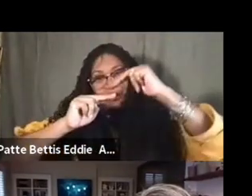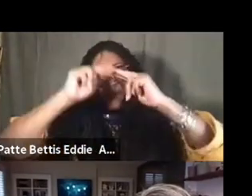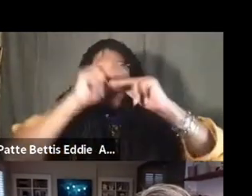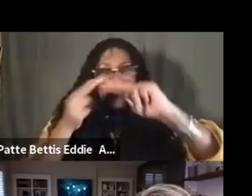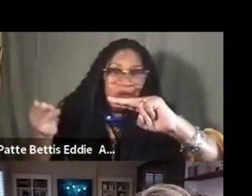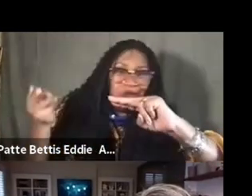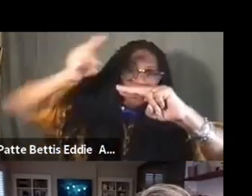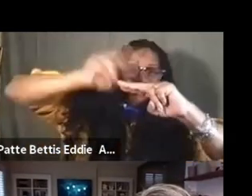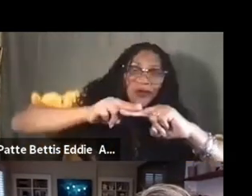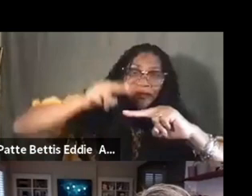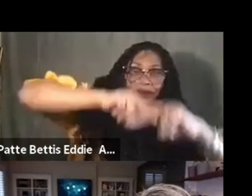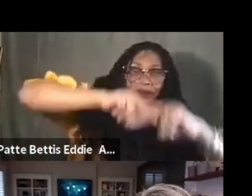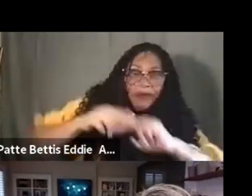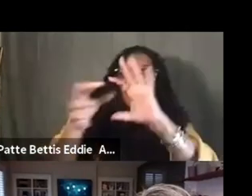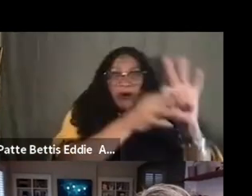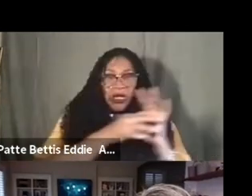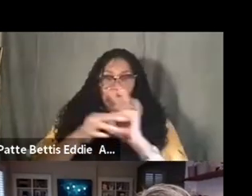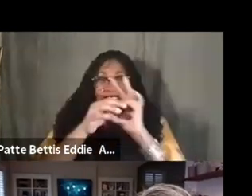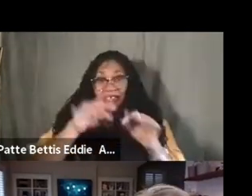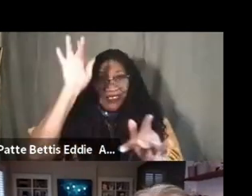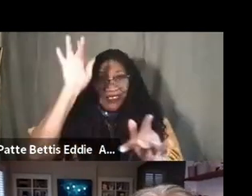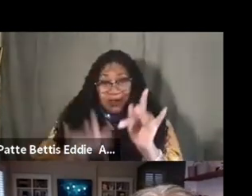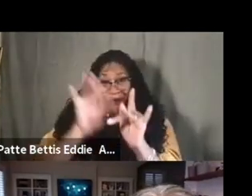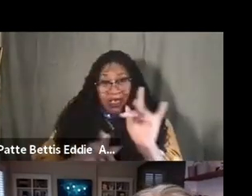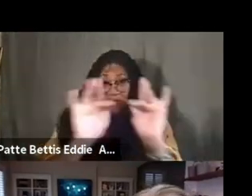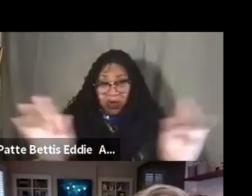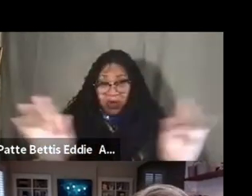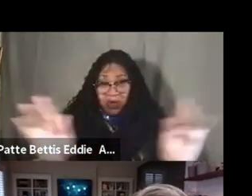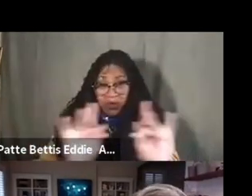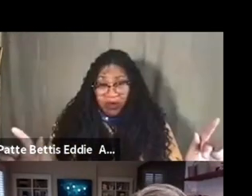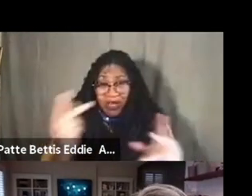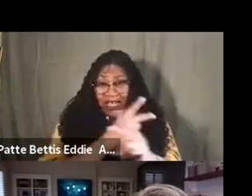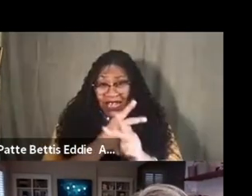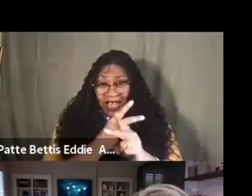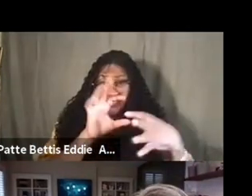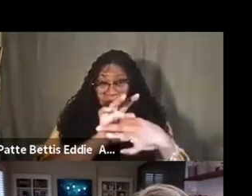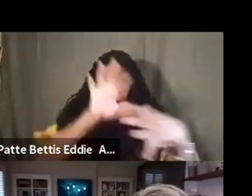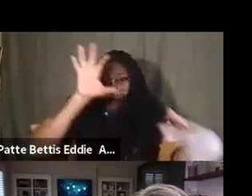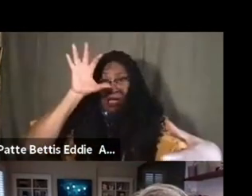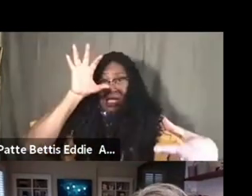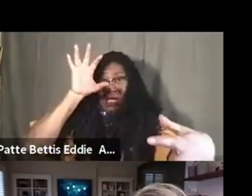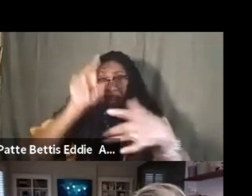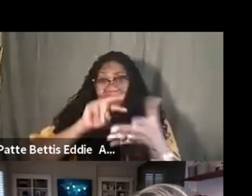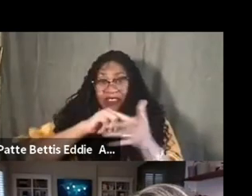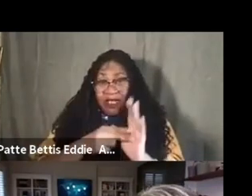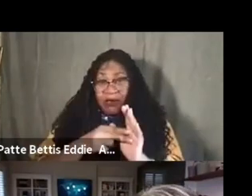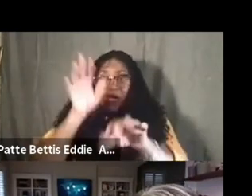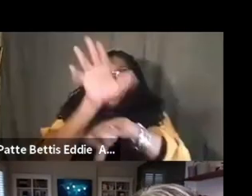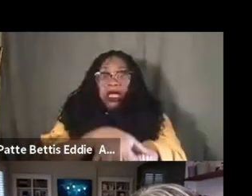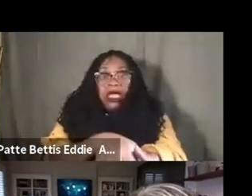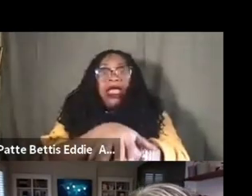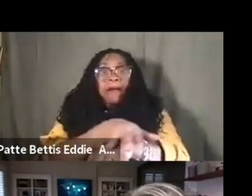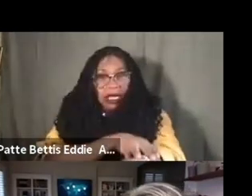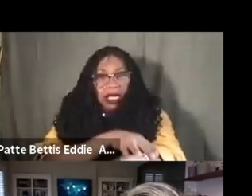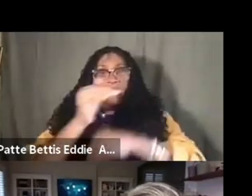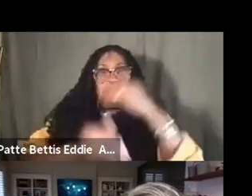movements where there is absence of care, we reinforce anti-blackness, and we impede progress, and so as black artists,